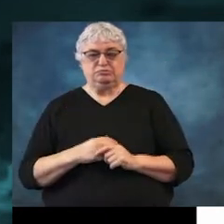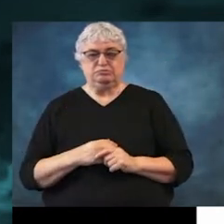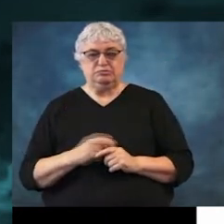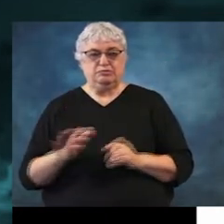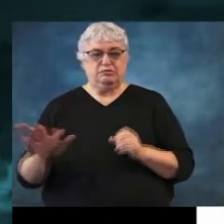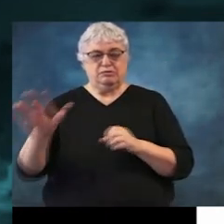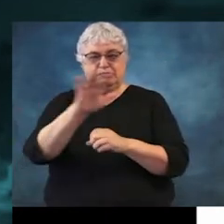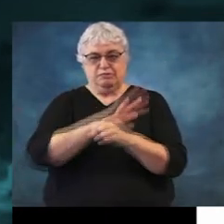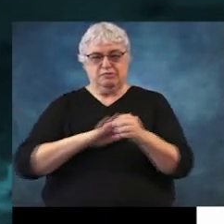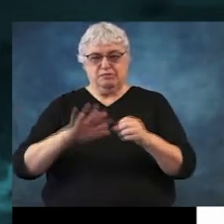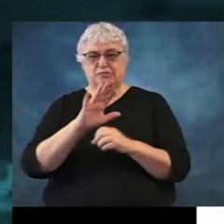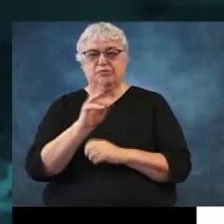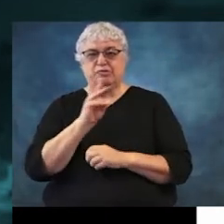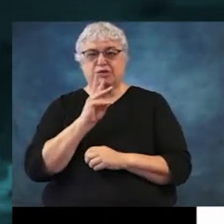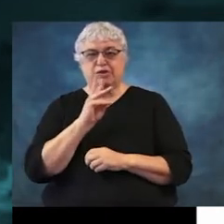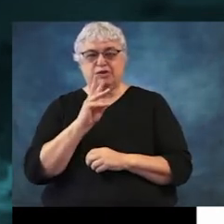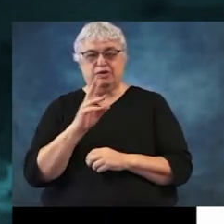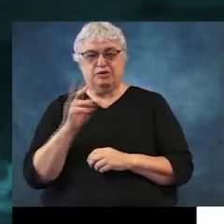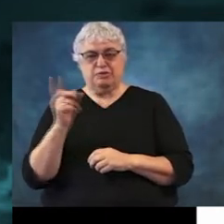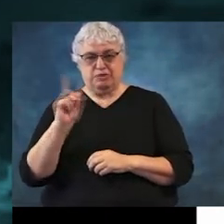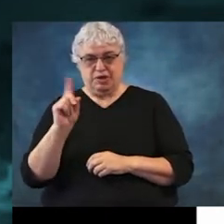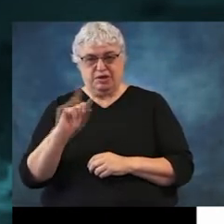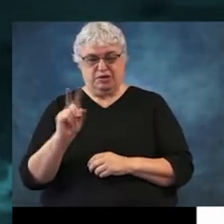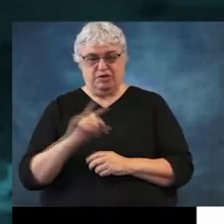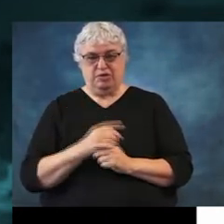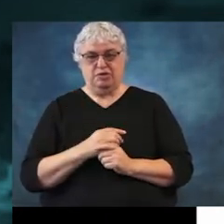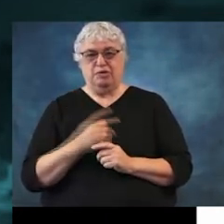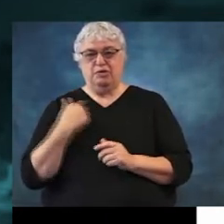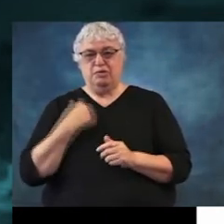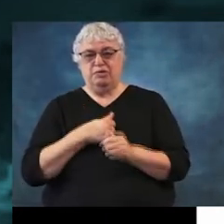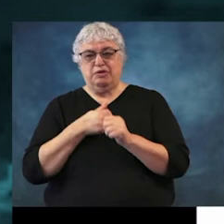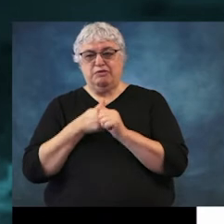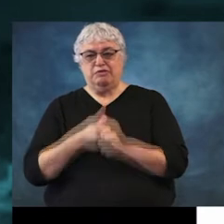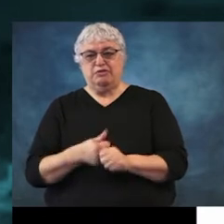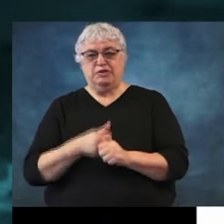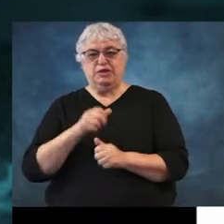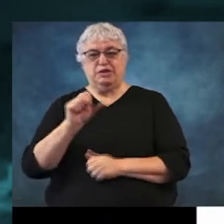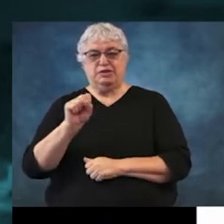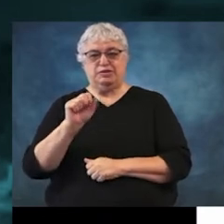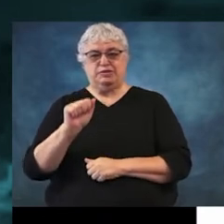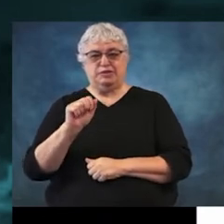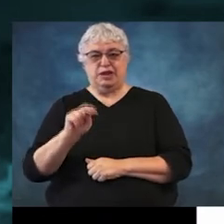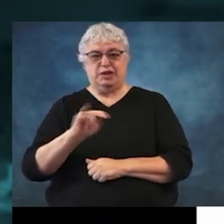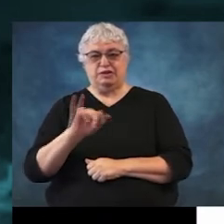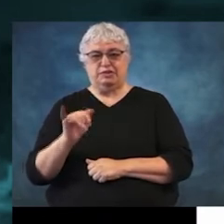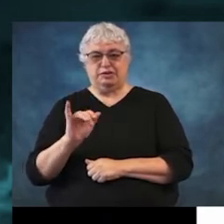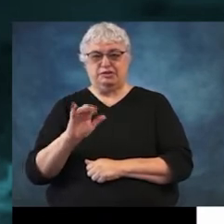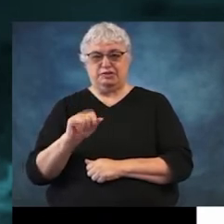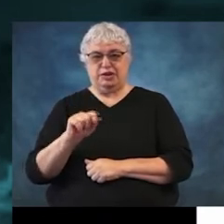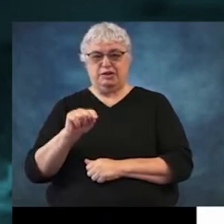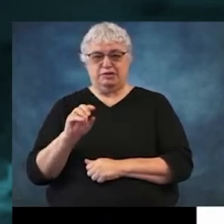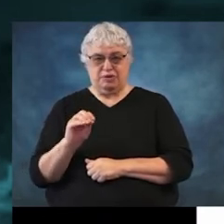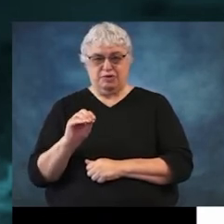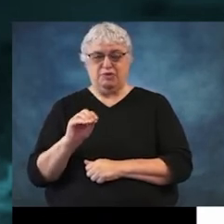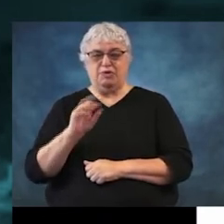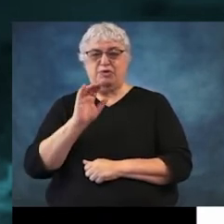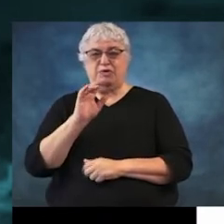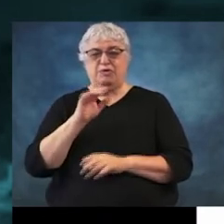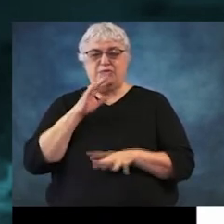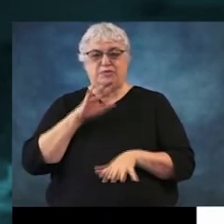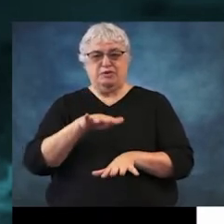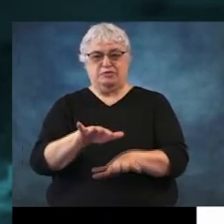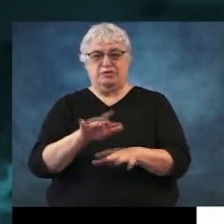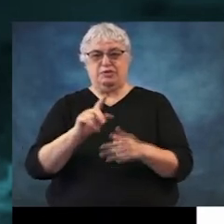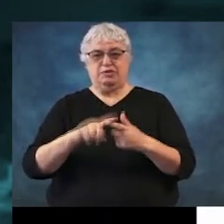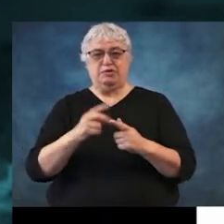aspects of where our local watersheds are. So you can see where we fall within what we call the San Jacinto River Basin watershed and that extends